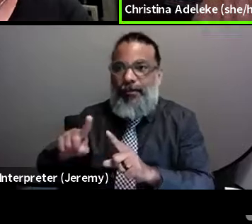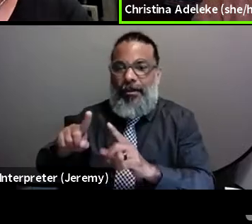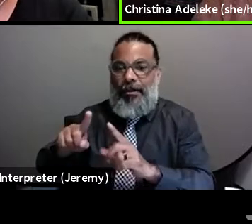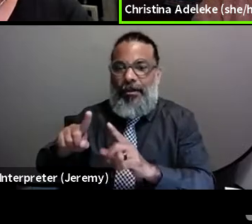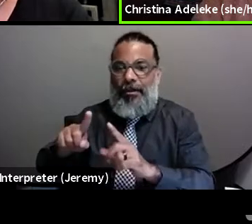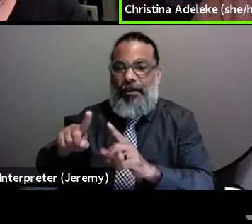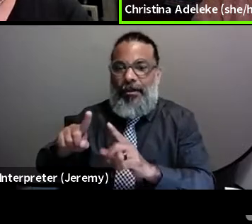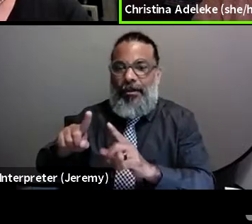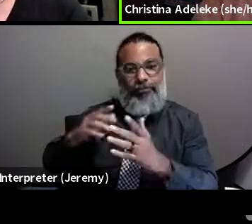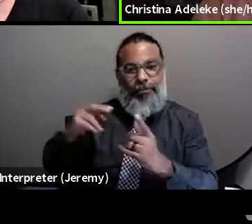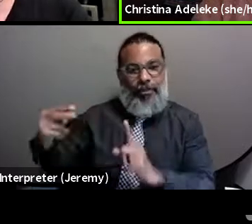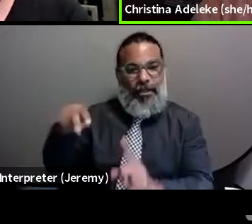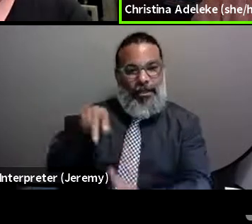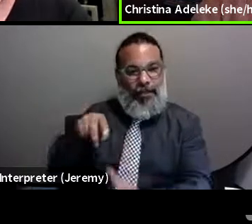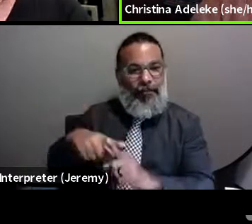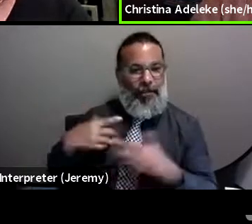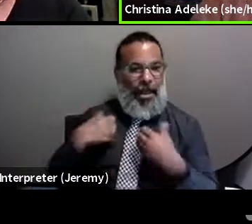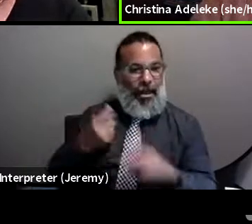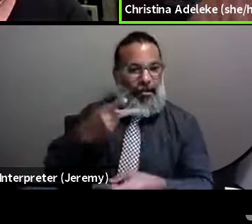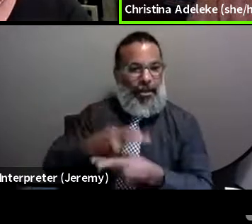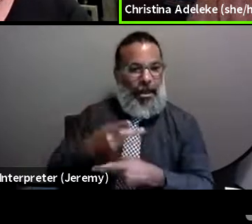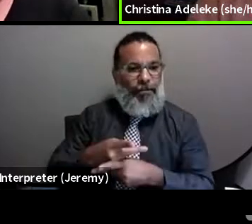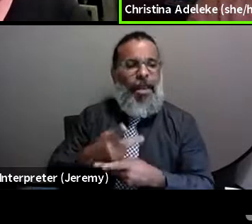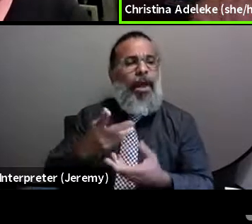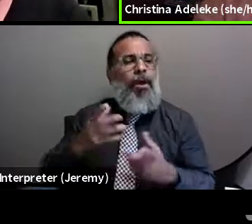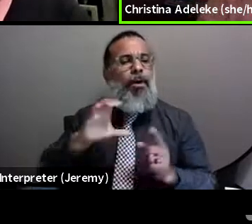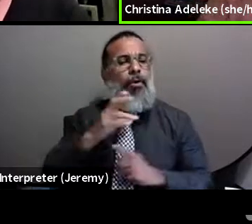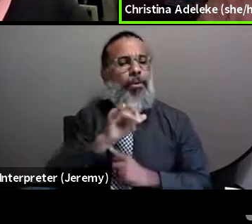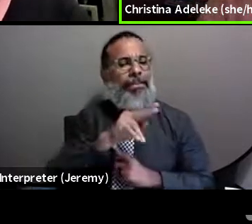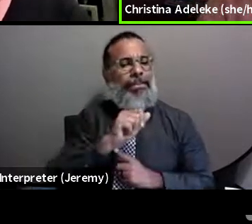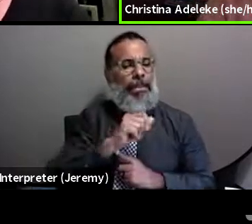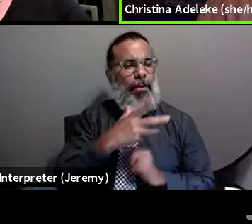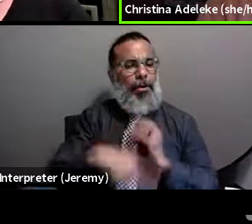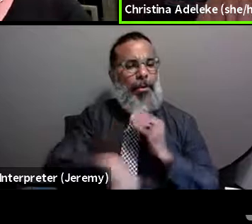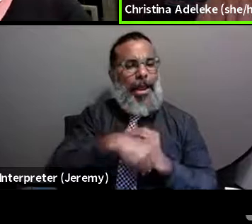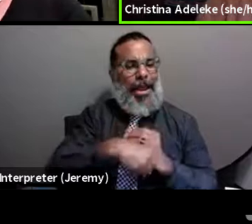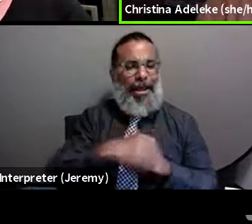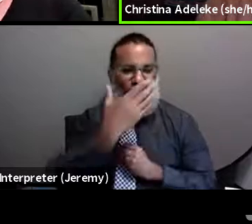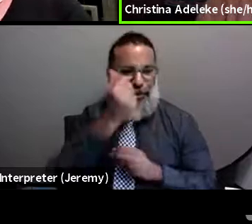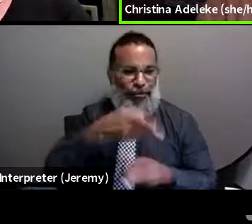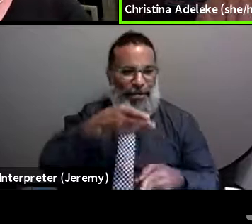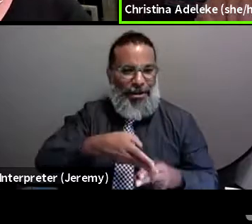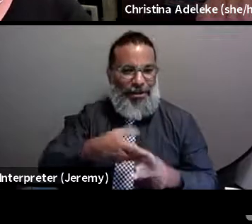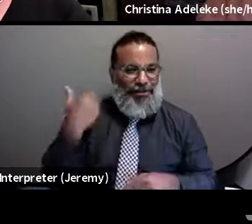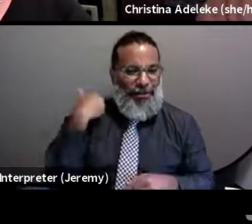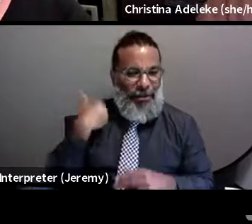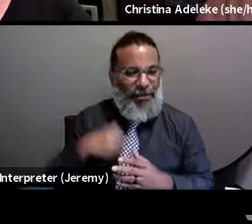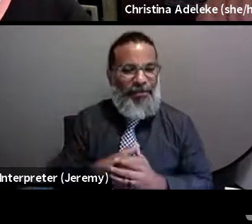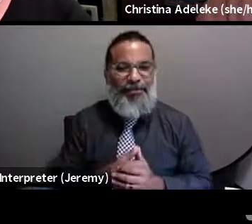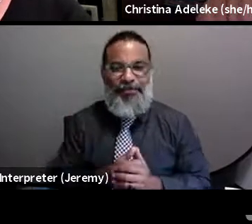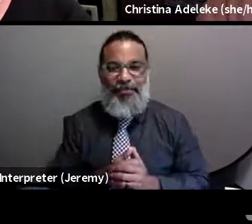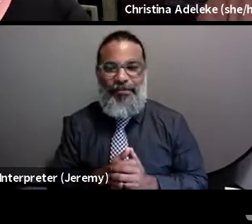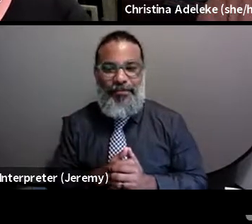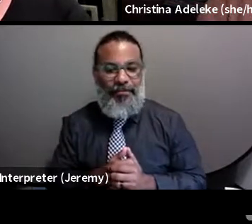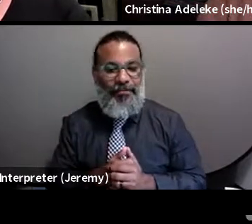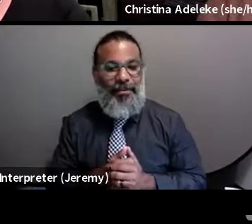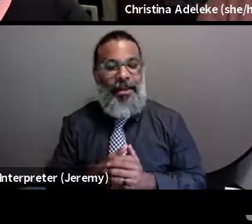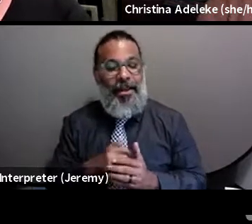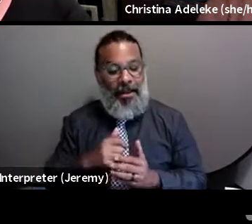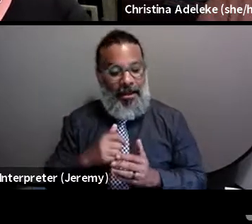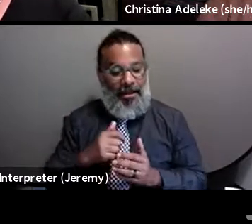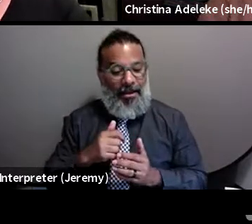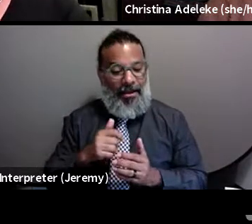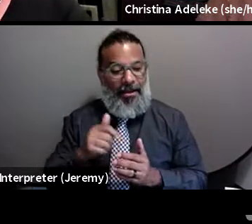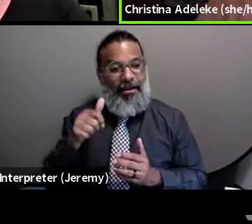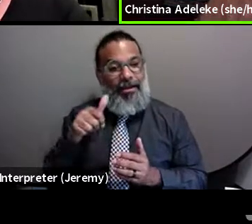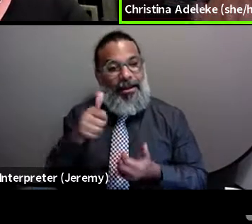Real quick, I didn't want to add real quick, because I forgot to mention it earlier. But another thing that I, that I, that